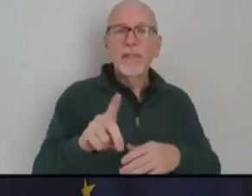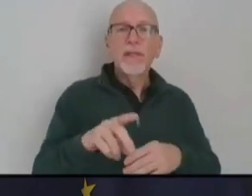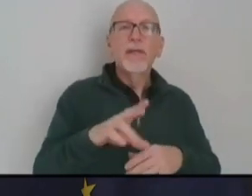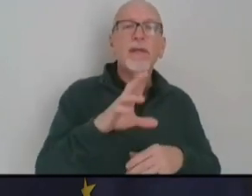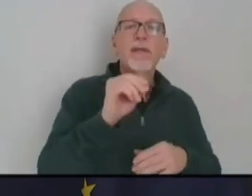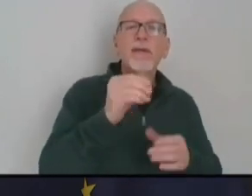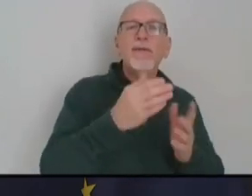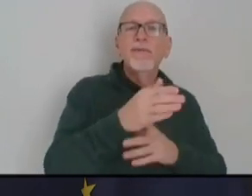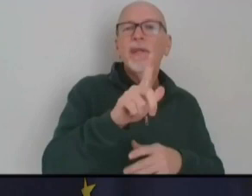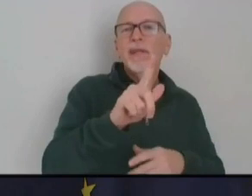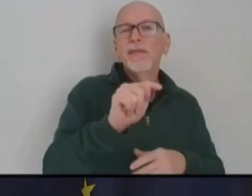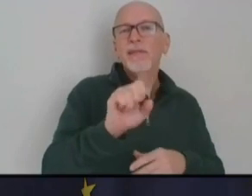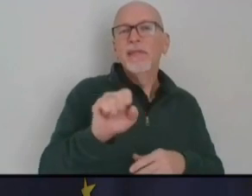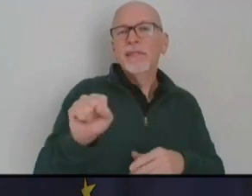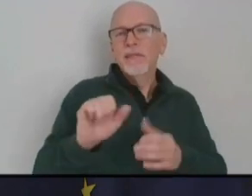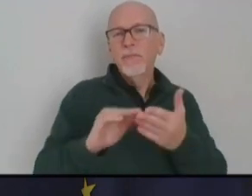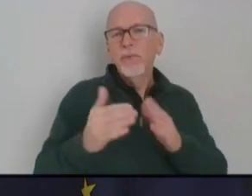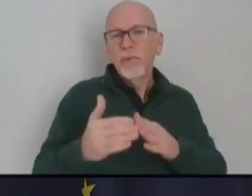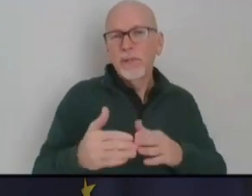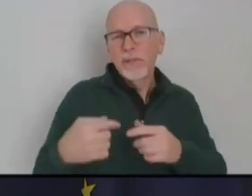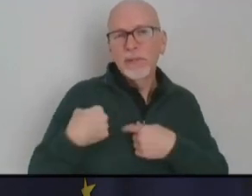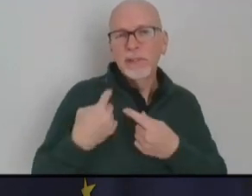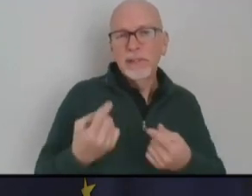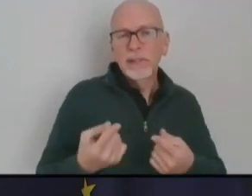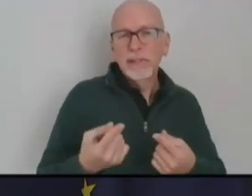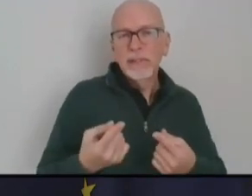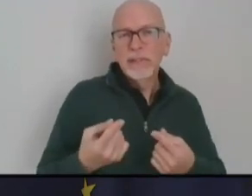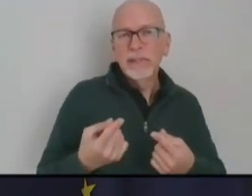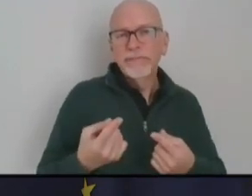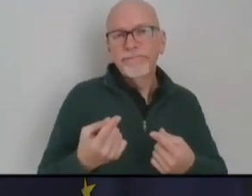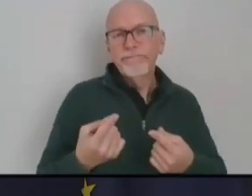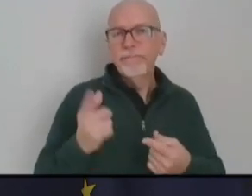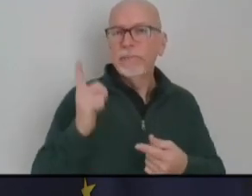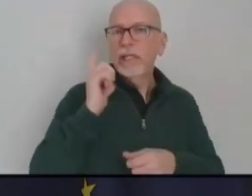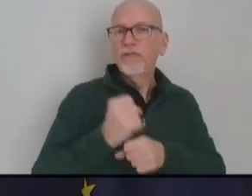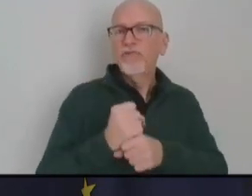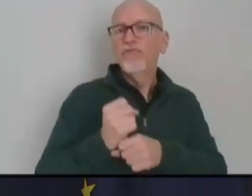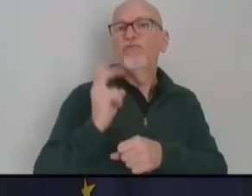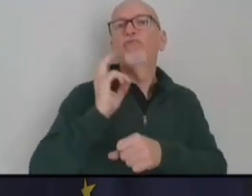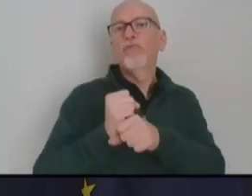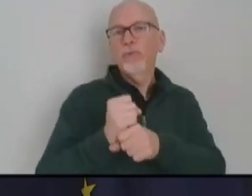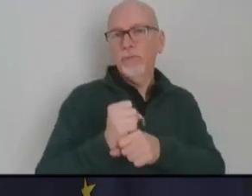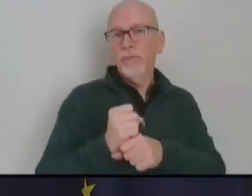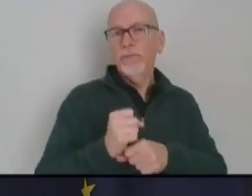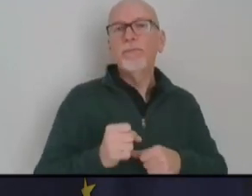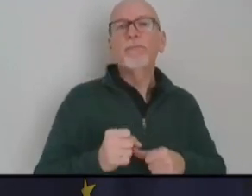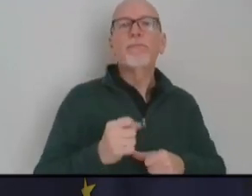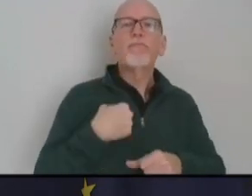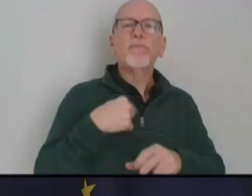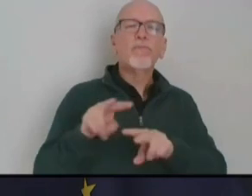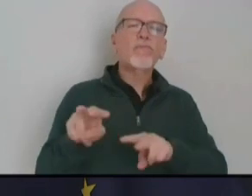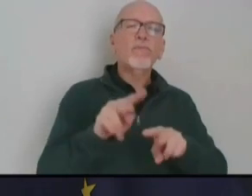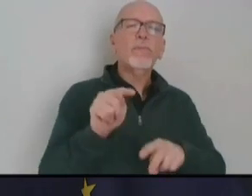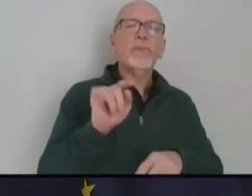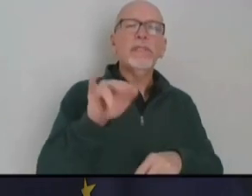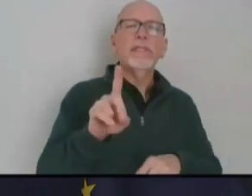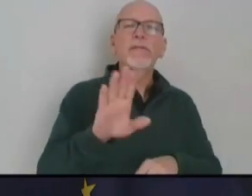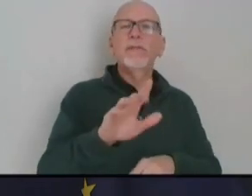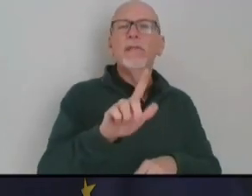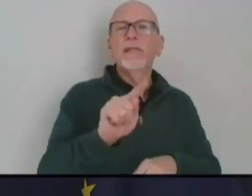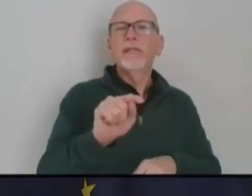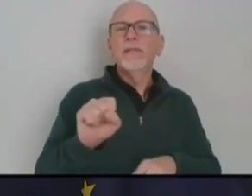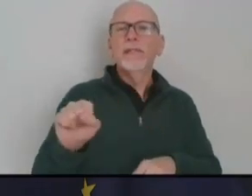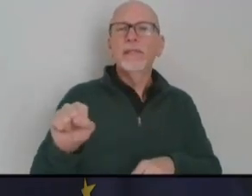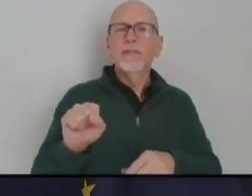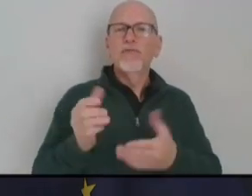LTSS community since last year and before to look at Indiana's LTSS services and look at the